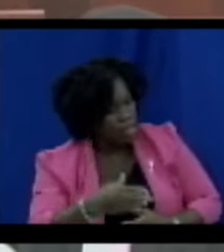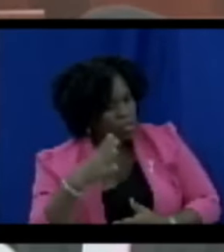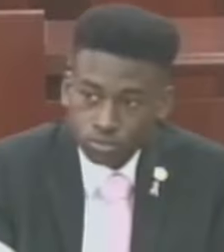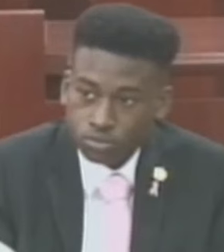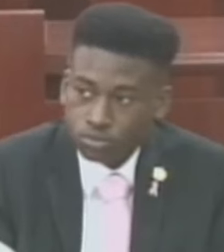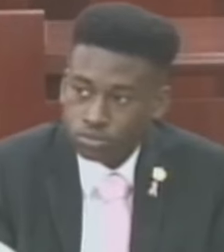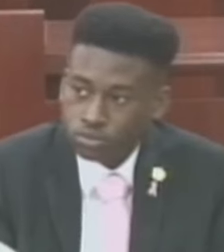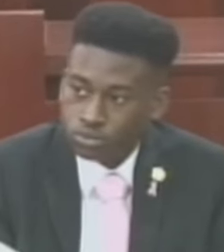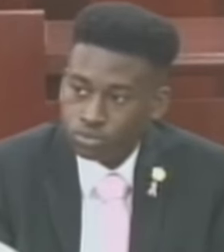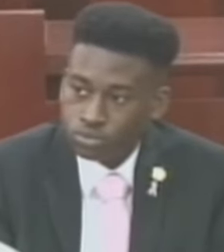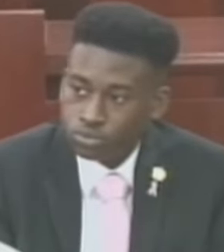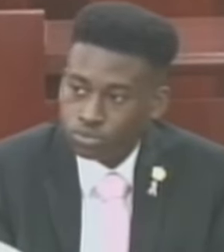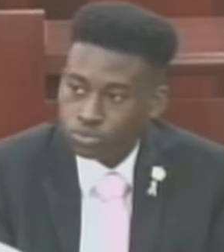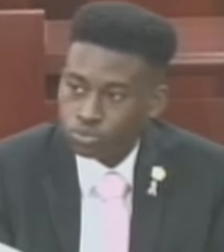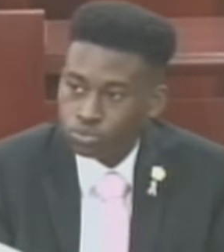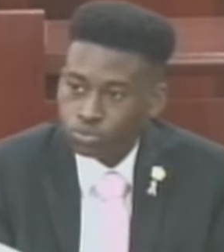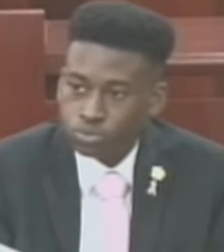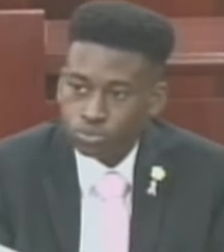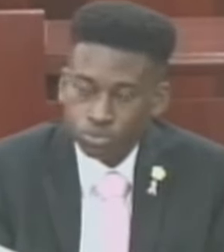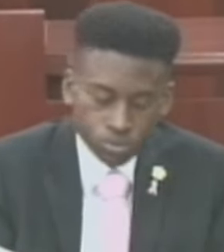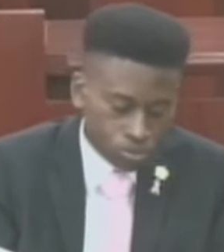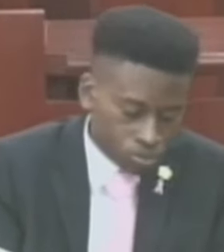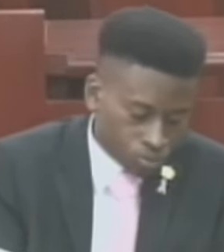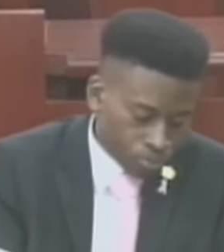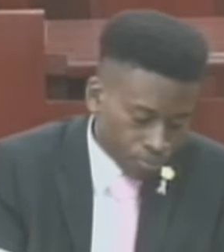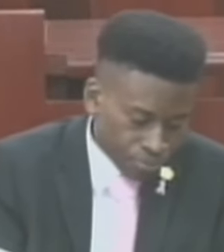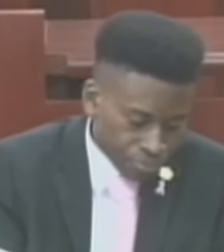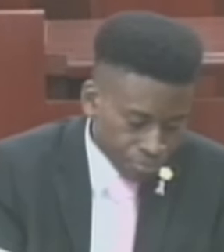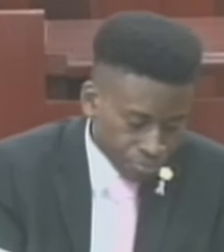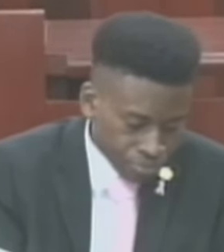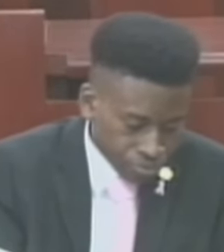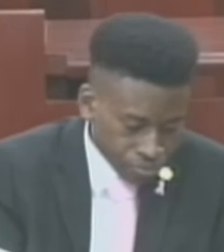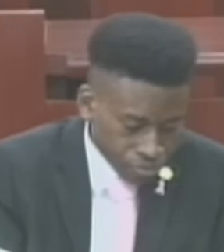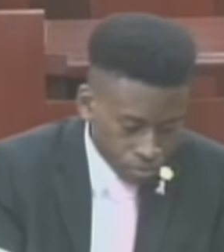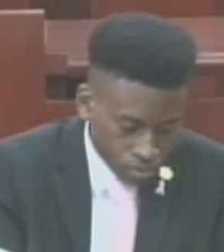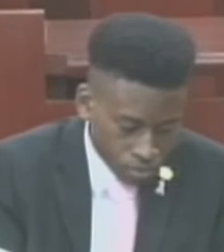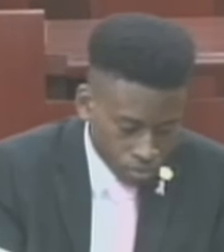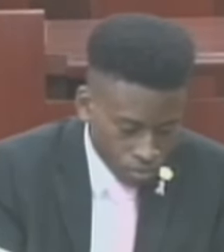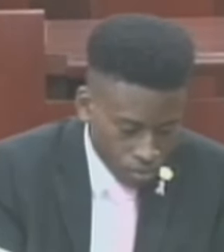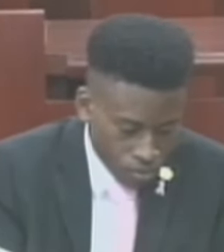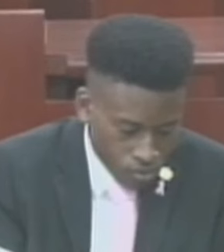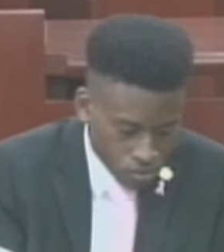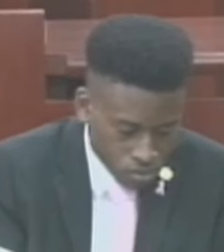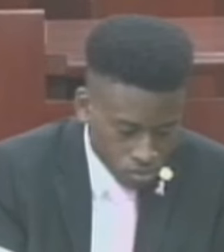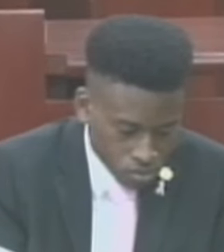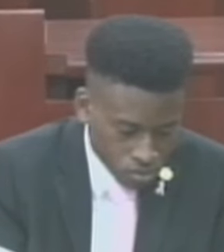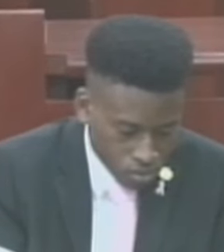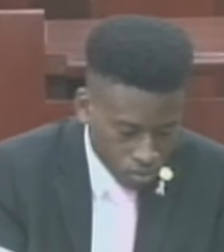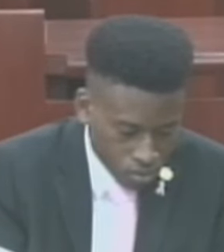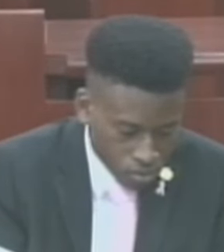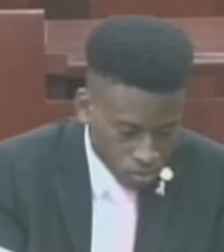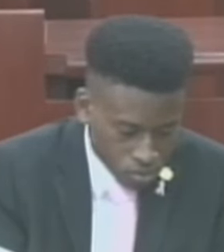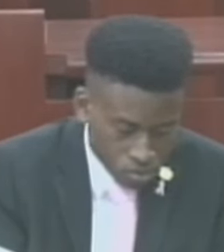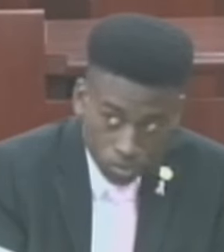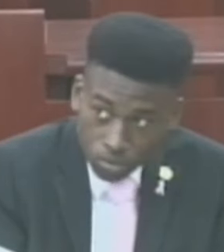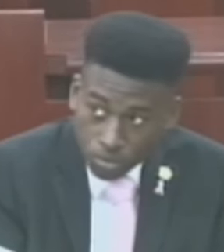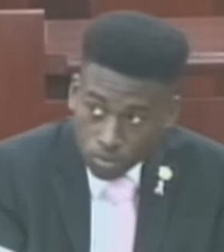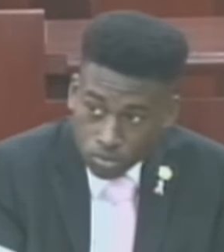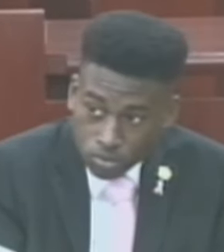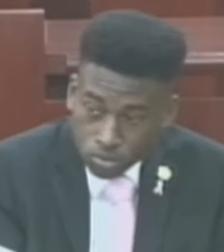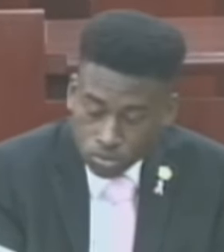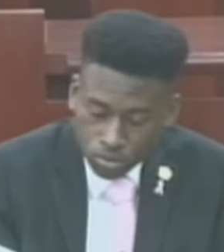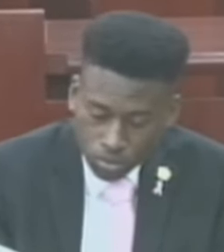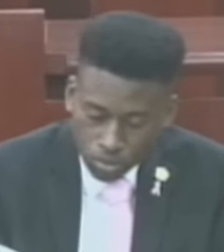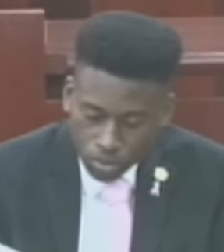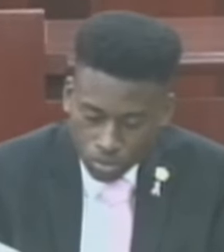the Honorable Member for St. Christopher. I recognize the Honorable Member for St. Christopher III. I would like to take this opportunity to